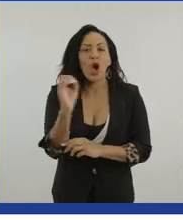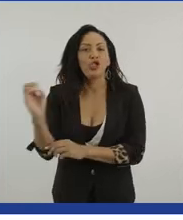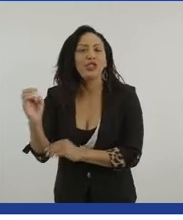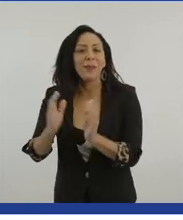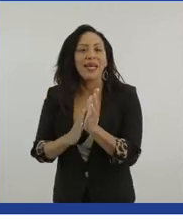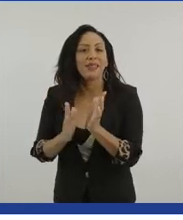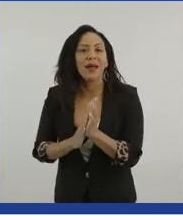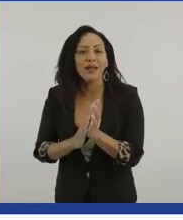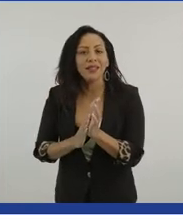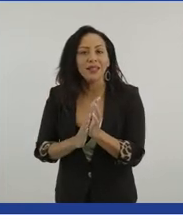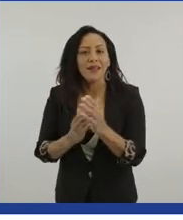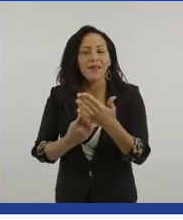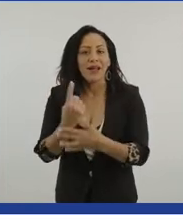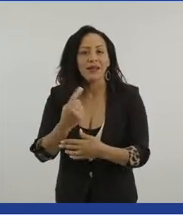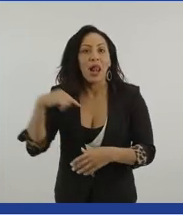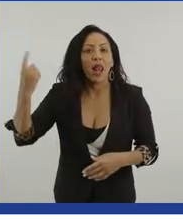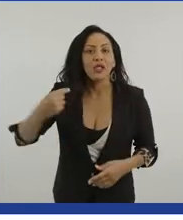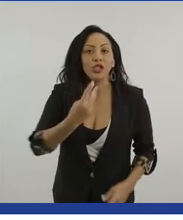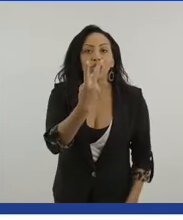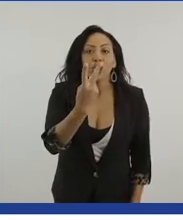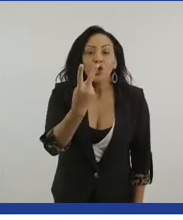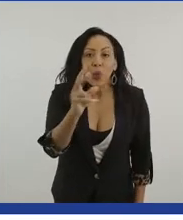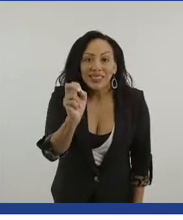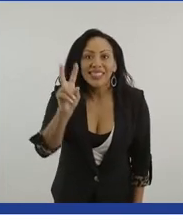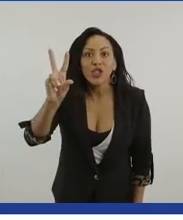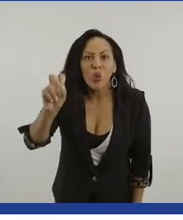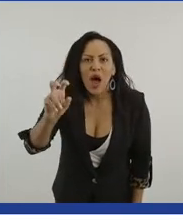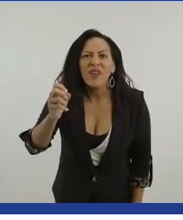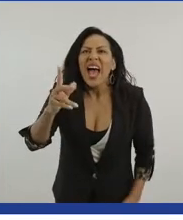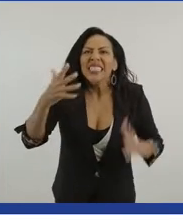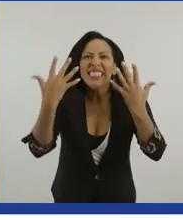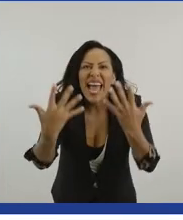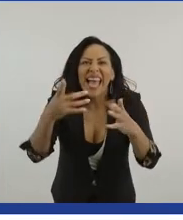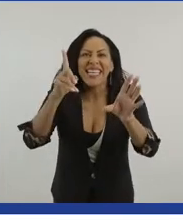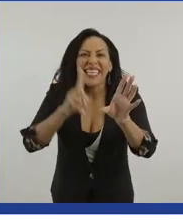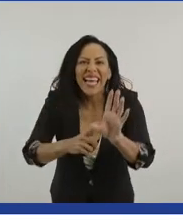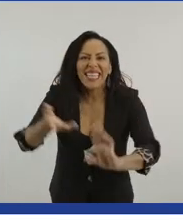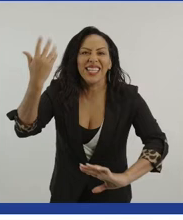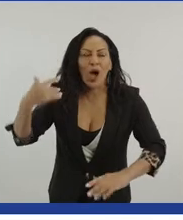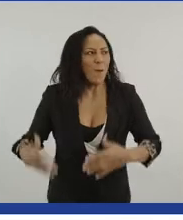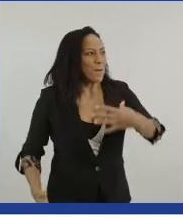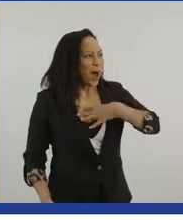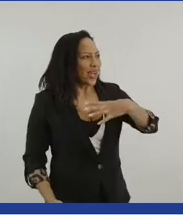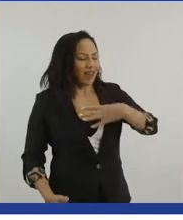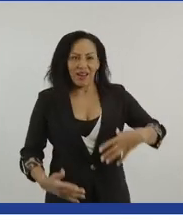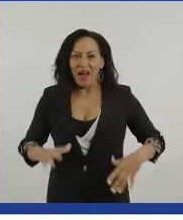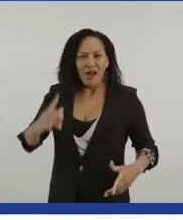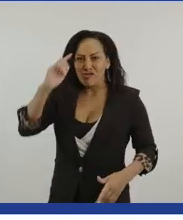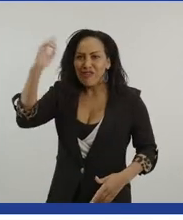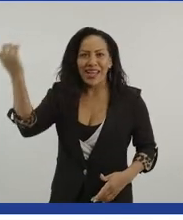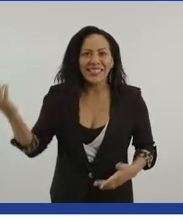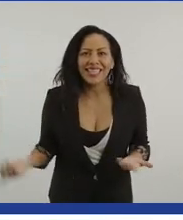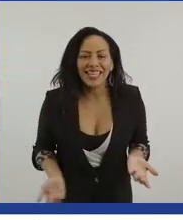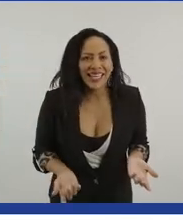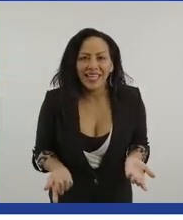2012. That was actually 10 years ago. My goodness. So 10 years ago. It's crazy, isn't it? How the environment